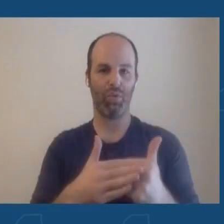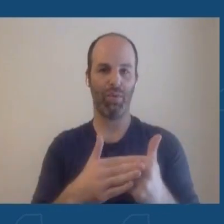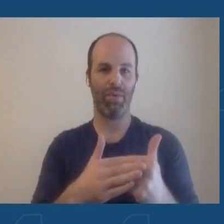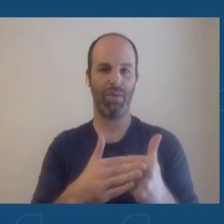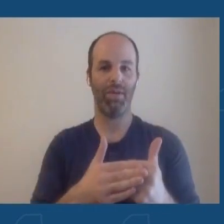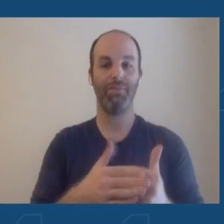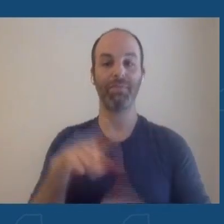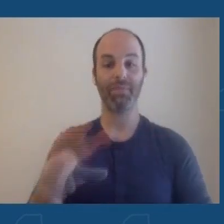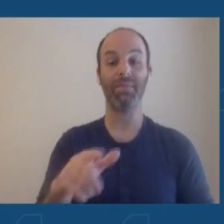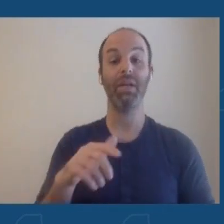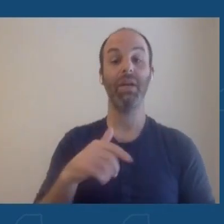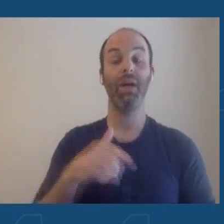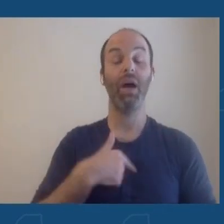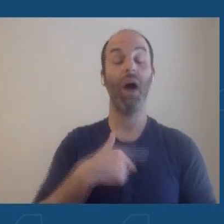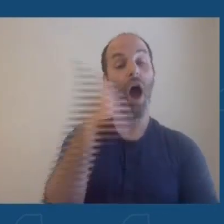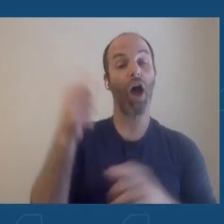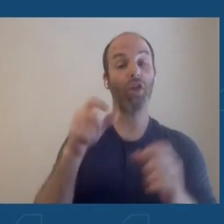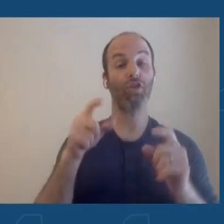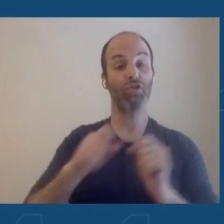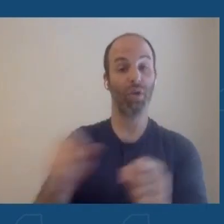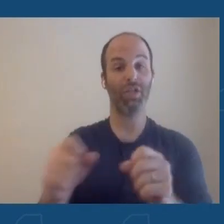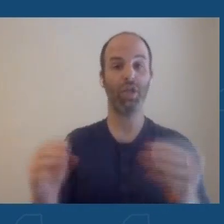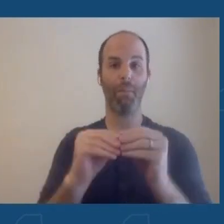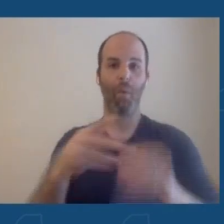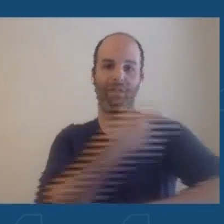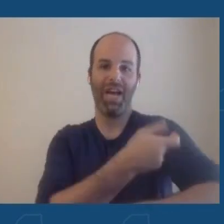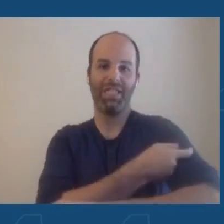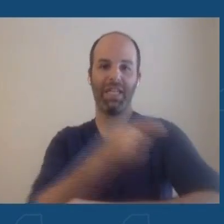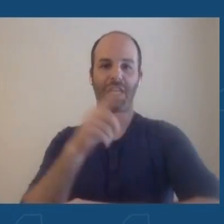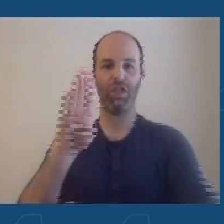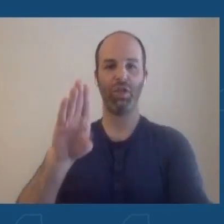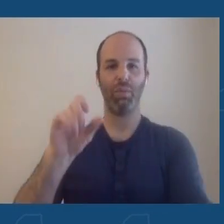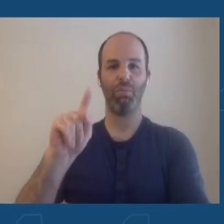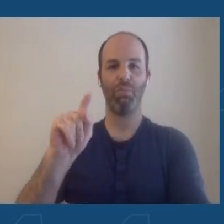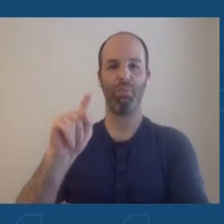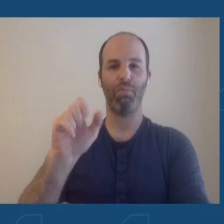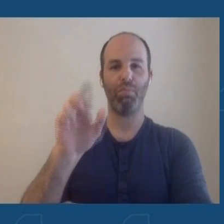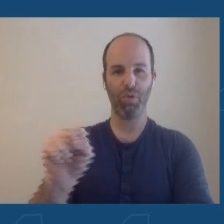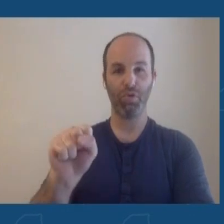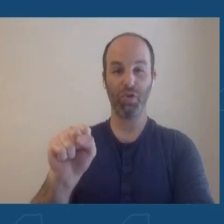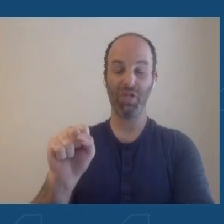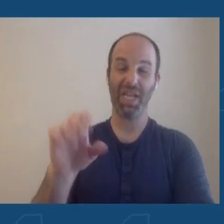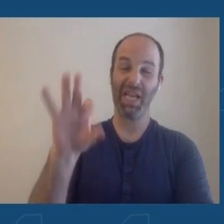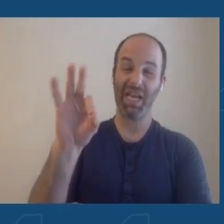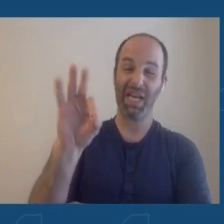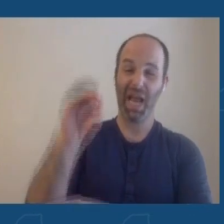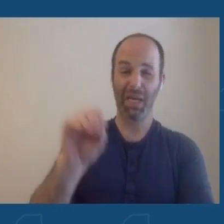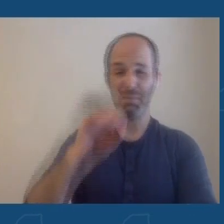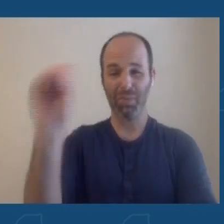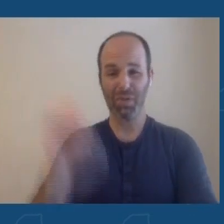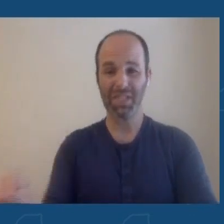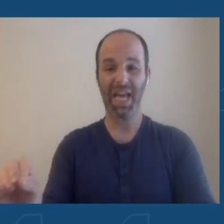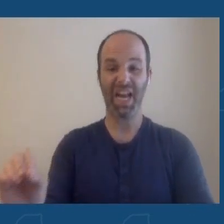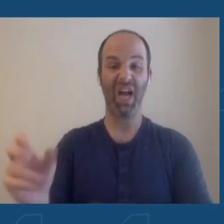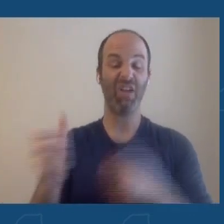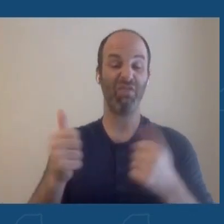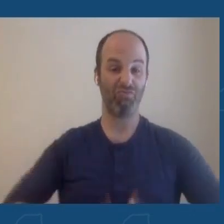more vaccinations and boosters. 99% of residents live within a drivable distance to a vaccine provider. That's extraordinary.